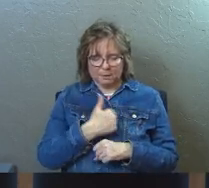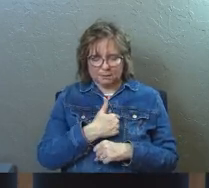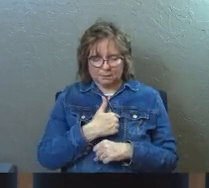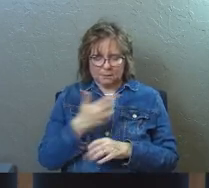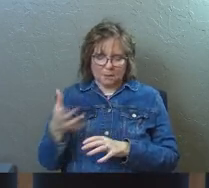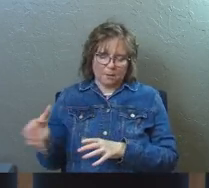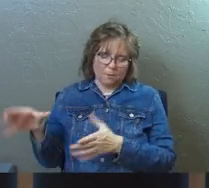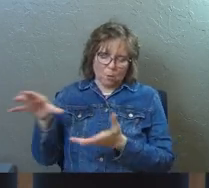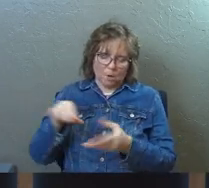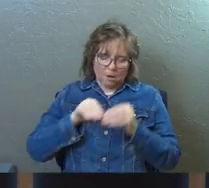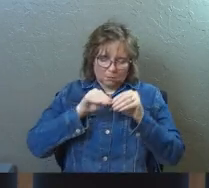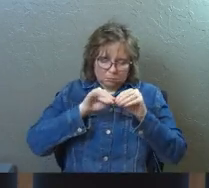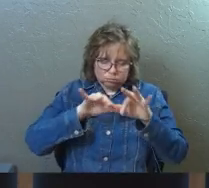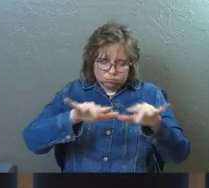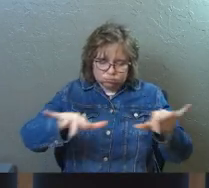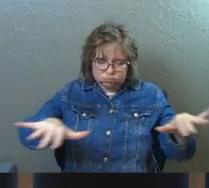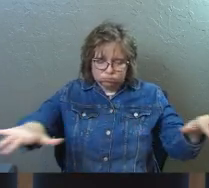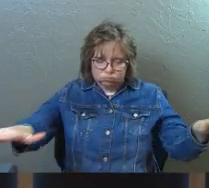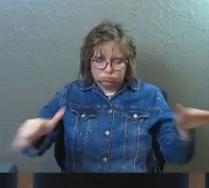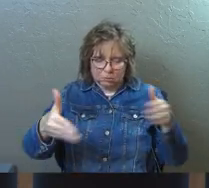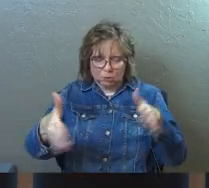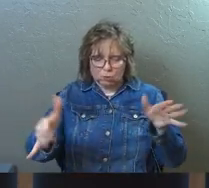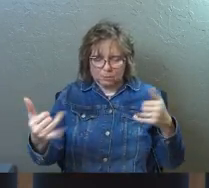Pour that out all across this room today, Lord.